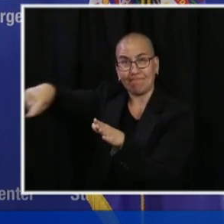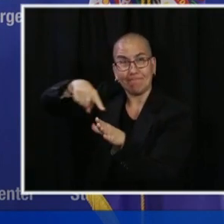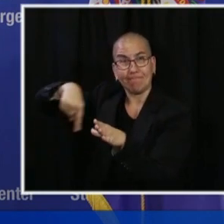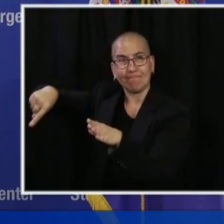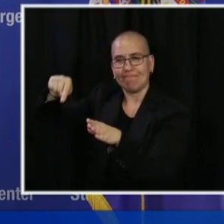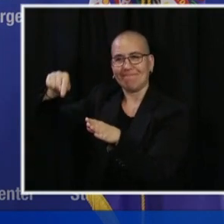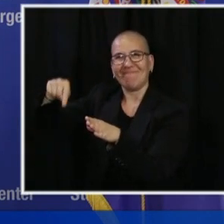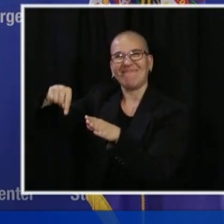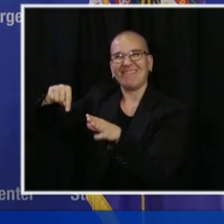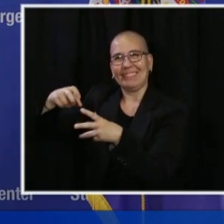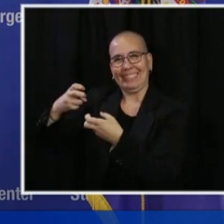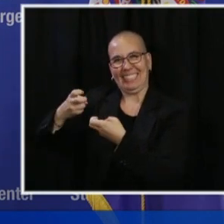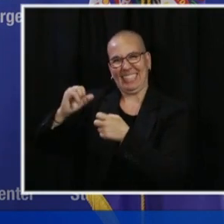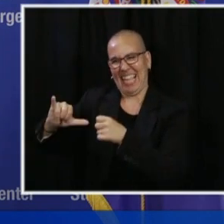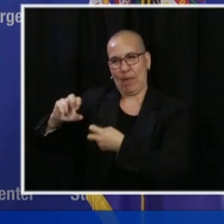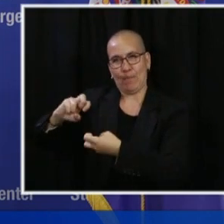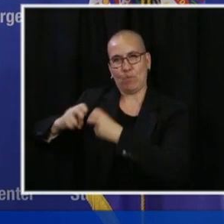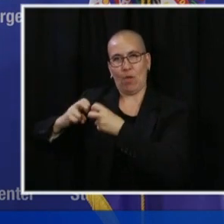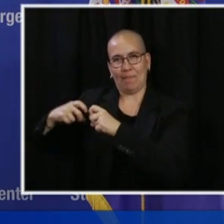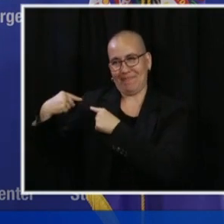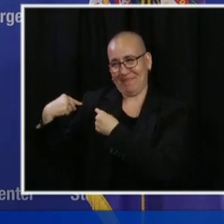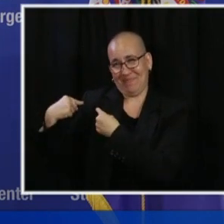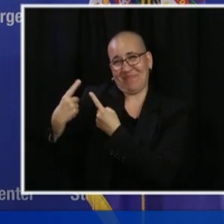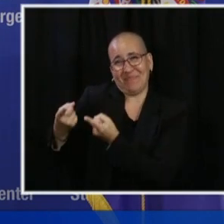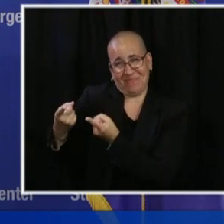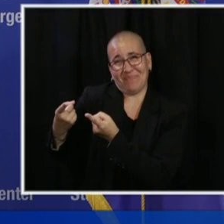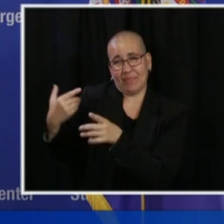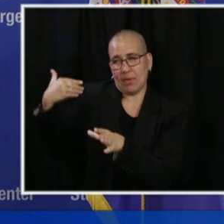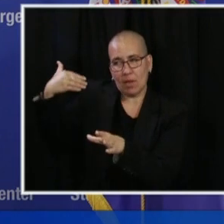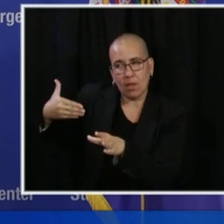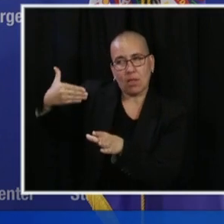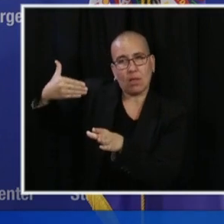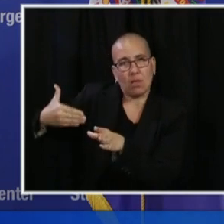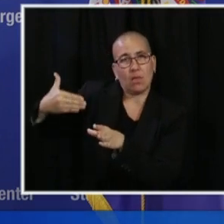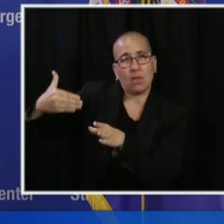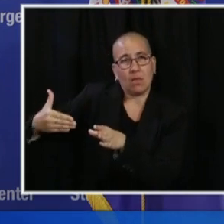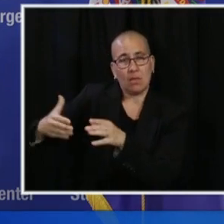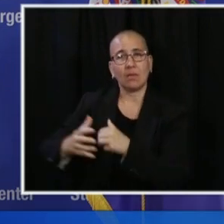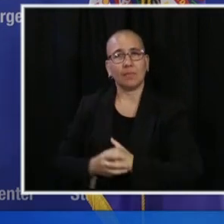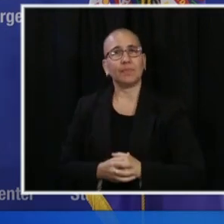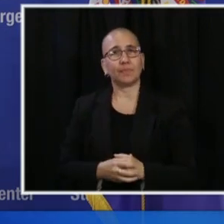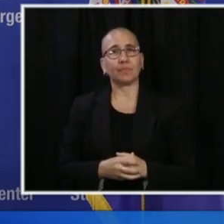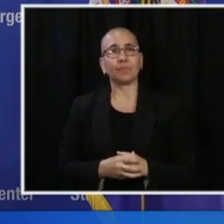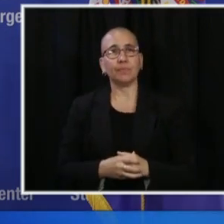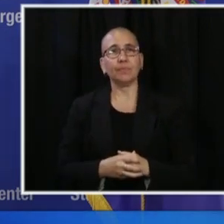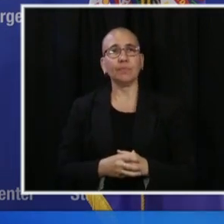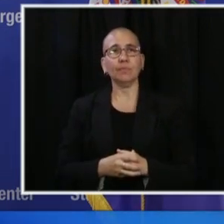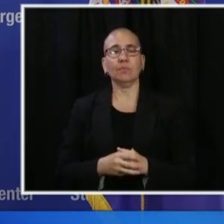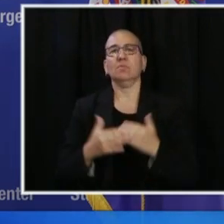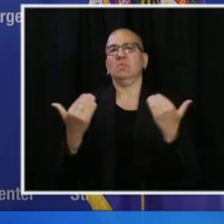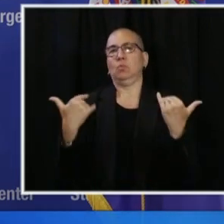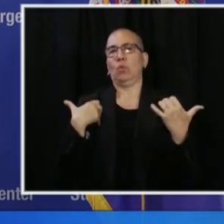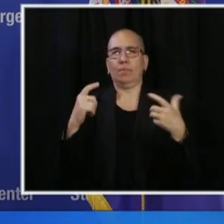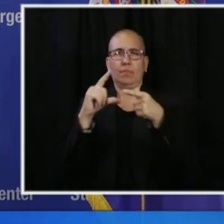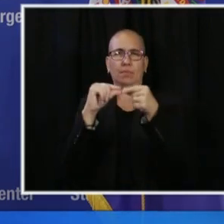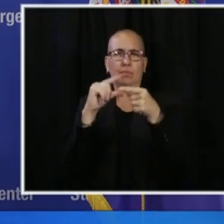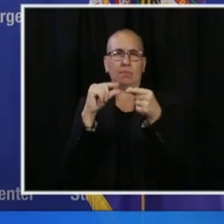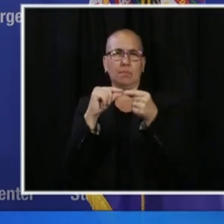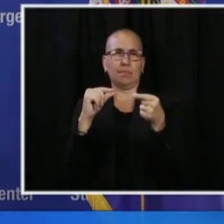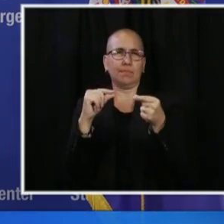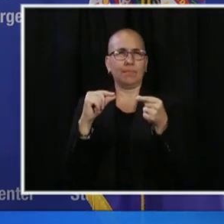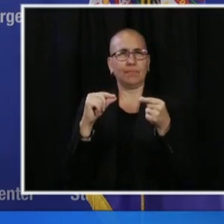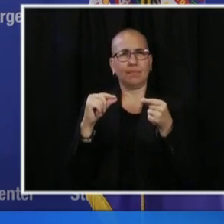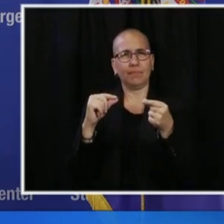the founding or prior to that. So in moving forward and in that light, I want to talk a little bit about the posture we're in, in terms of